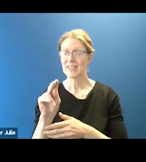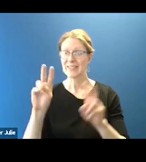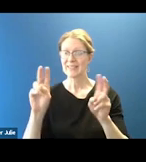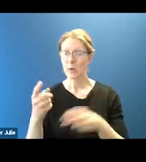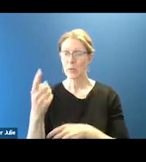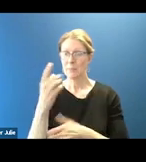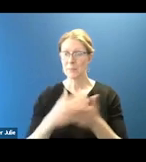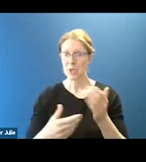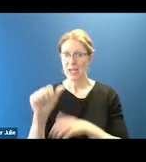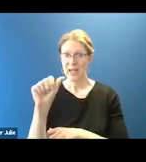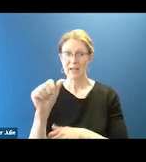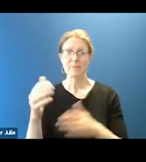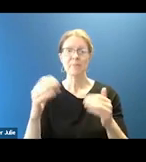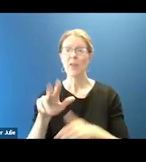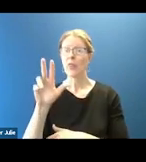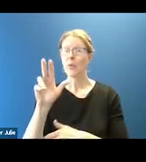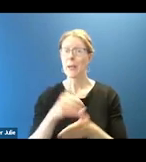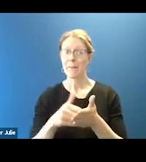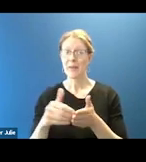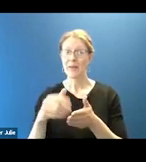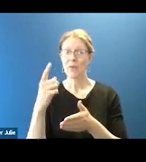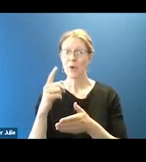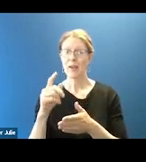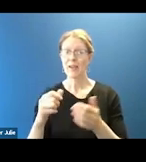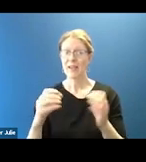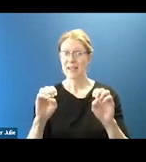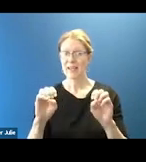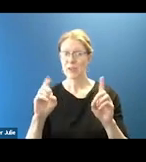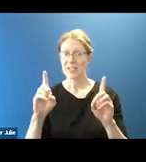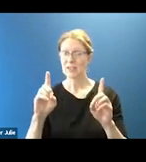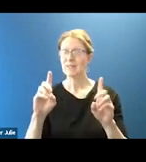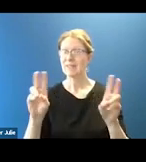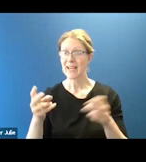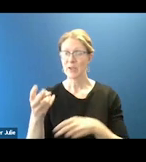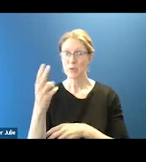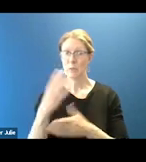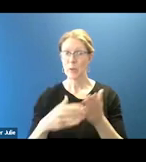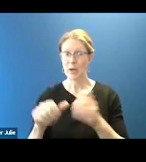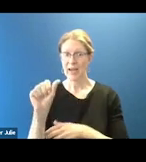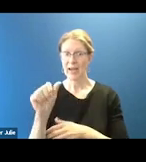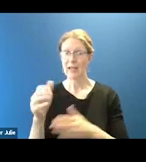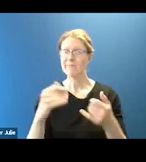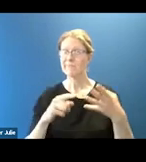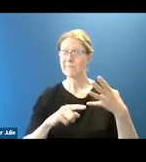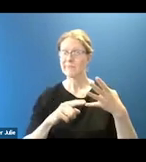Education Title II, Part A, and $1.65 billion for Education Title IV, Part A.